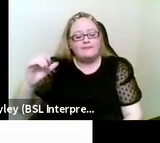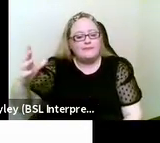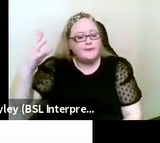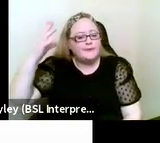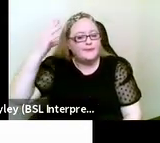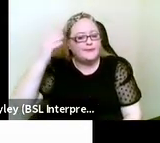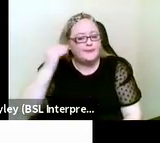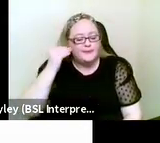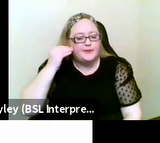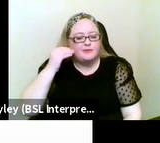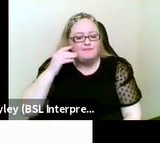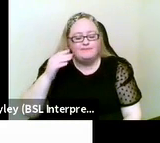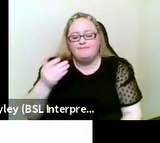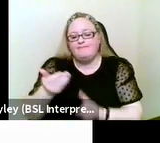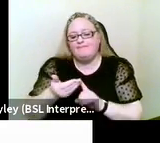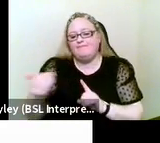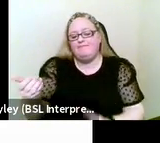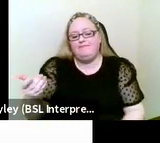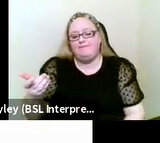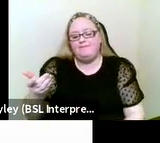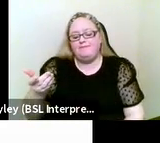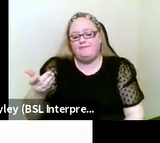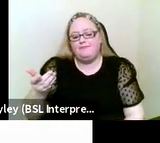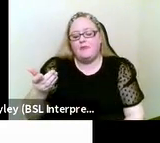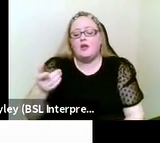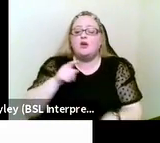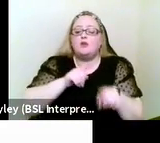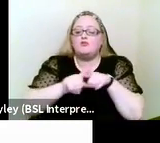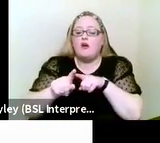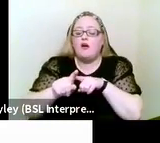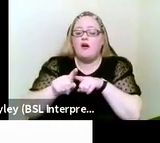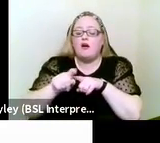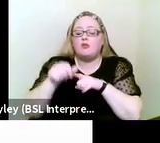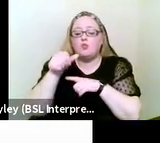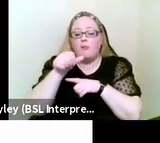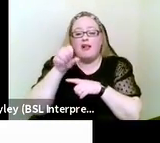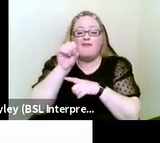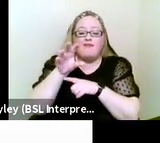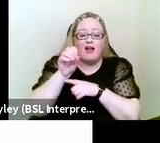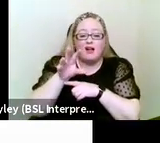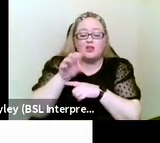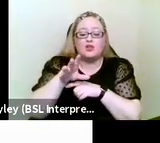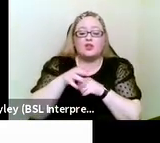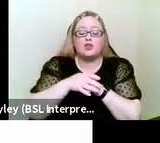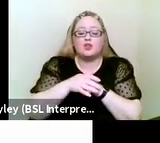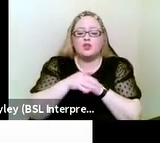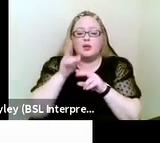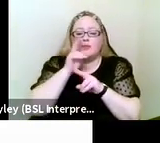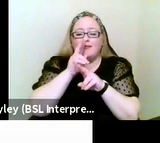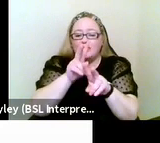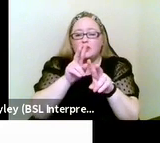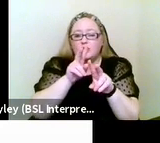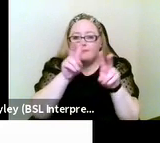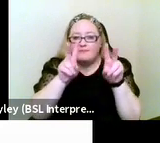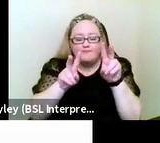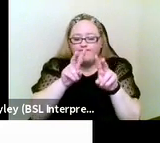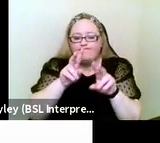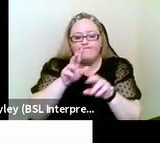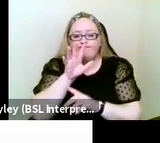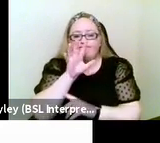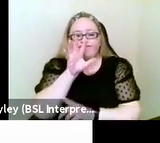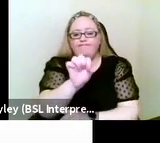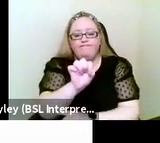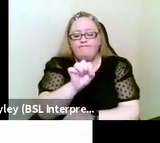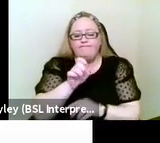couldn't hear it. We therefore tried flashing doorbells, flashing lights, but her vision was such that she couldn't